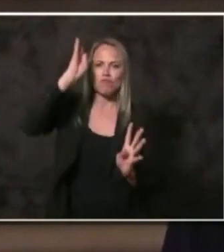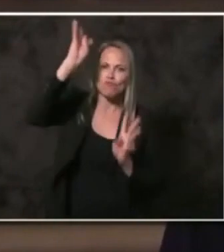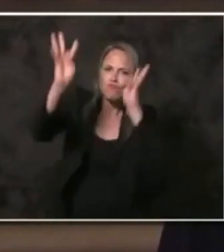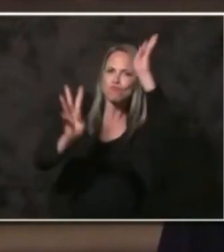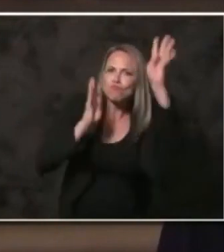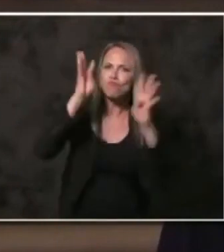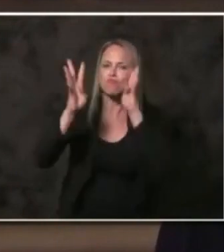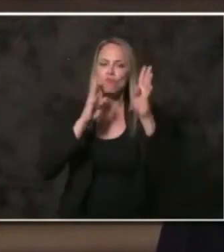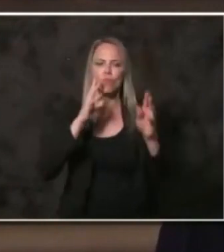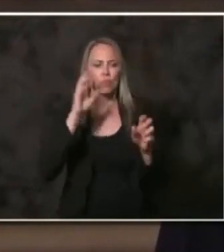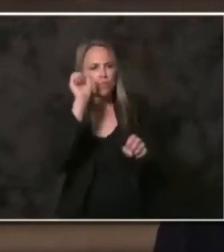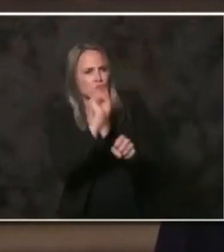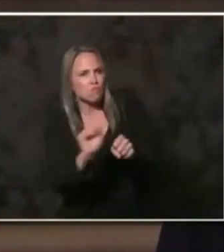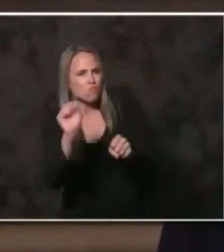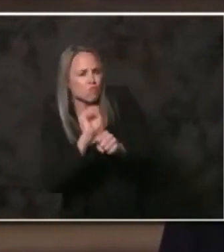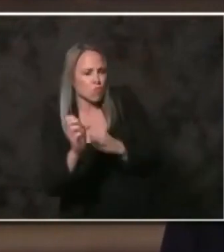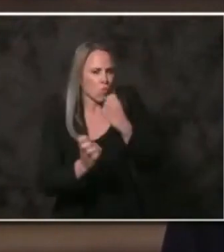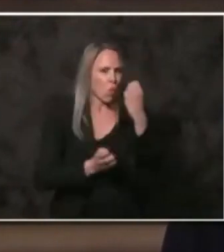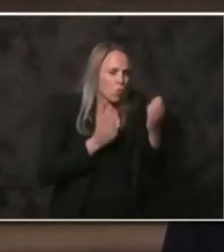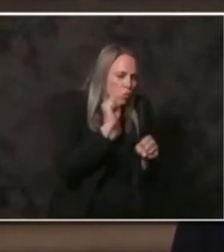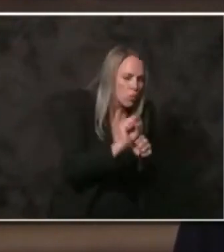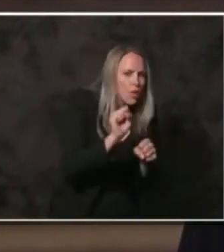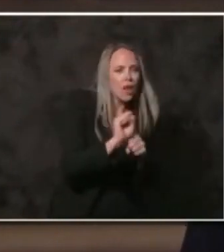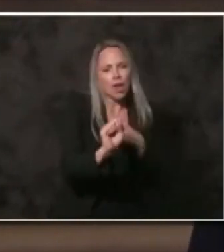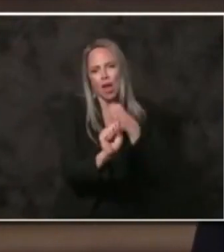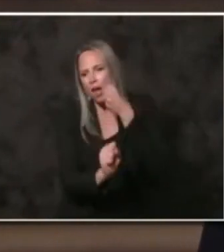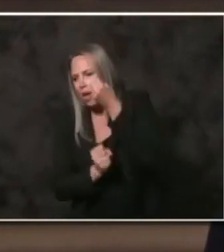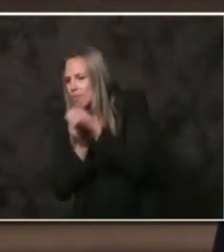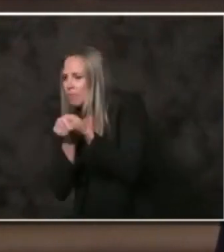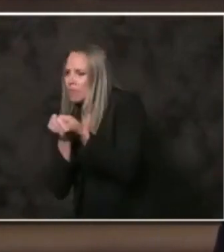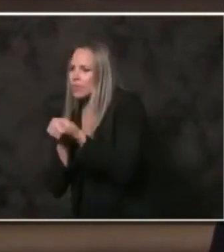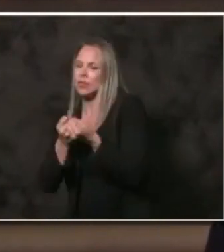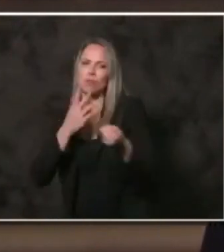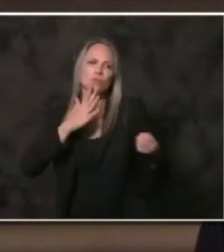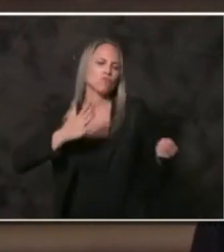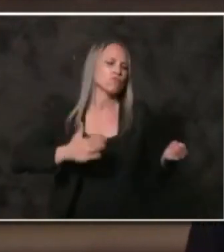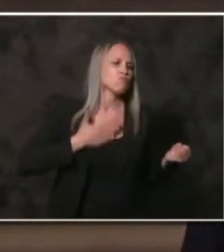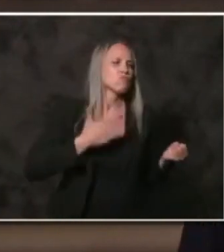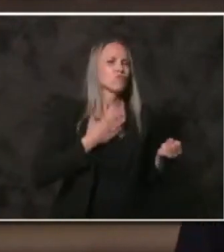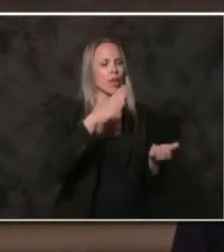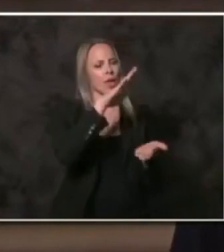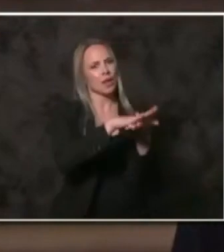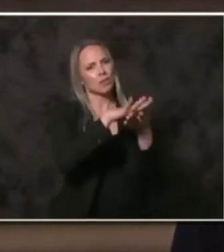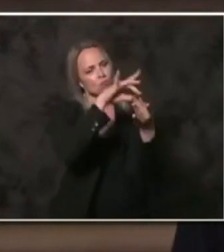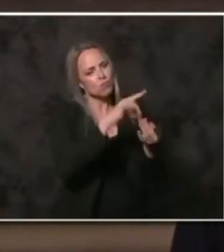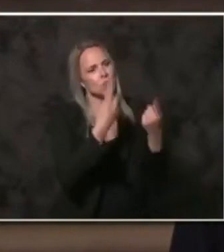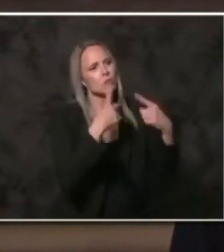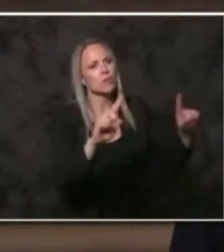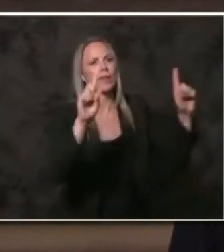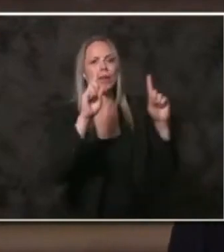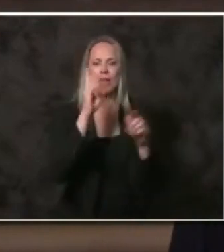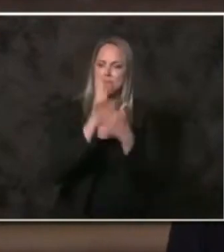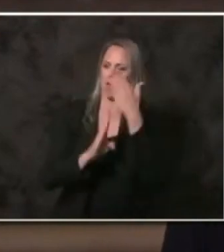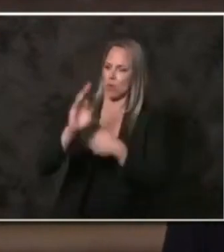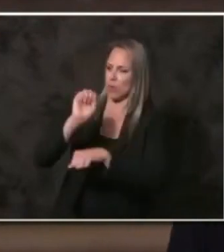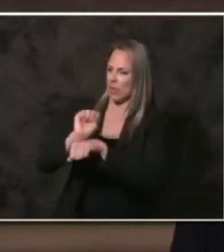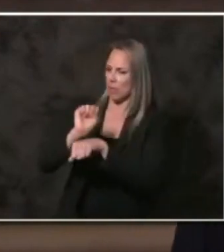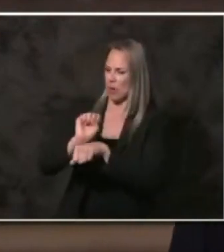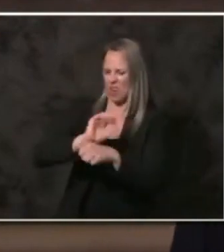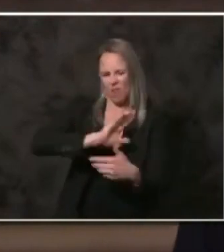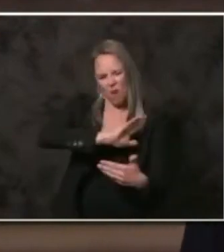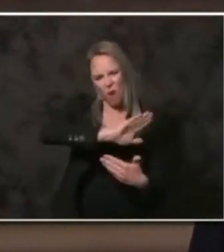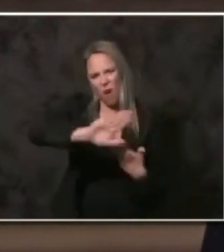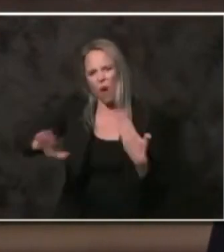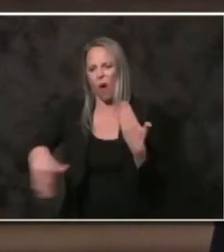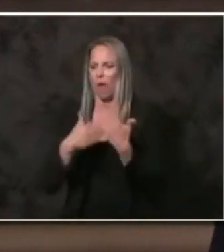emotional labor, advocacy, joy, academic success, manual labor, and all the